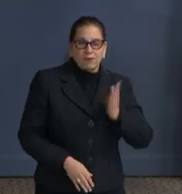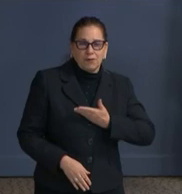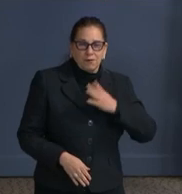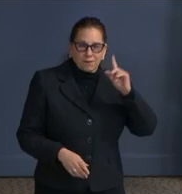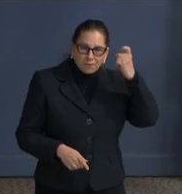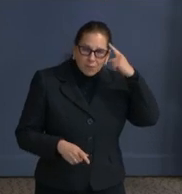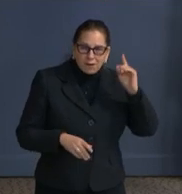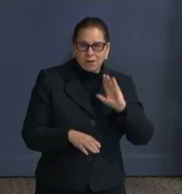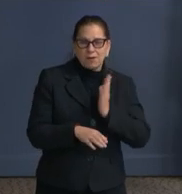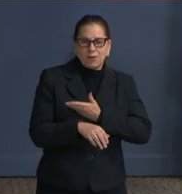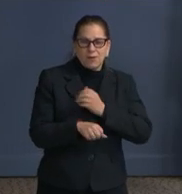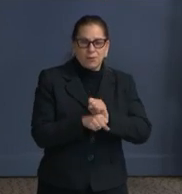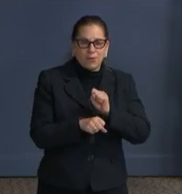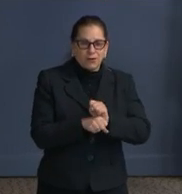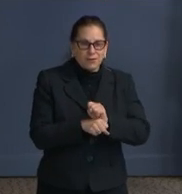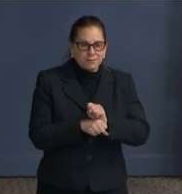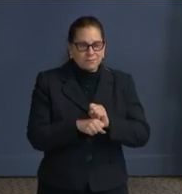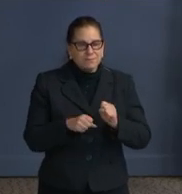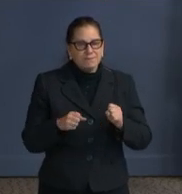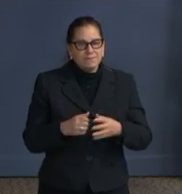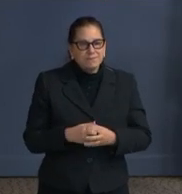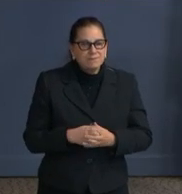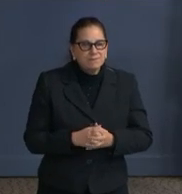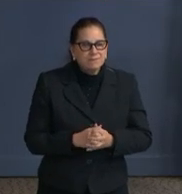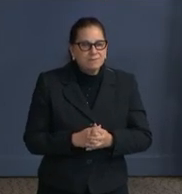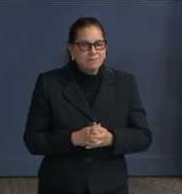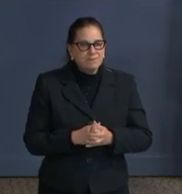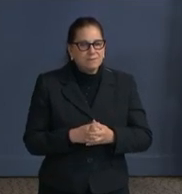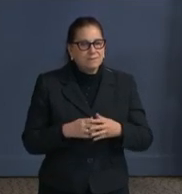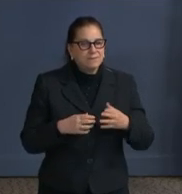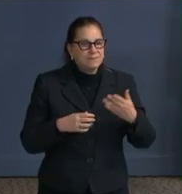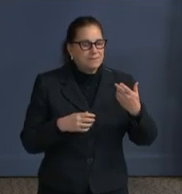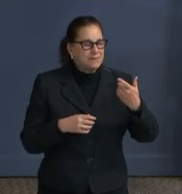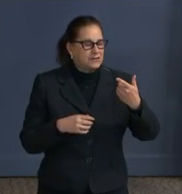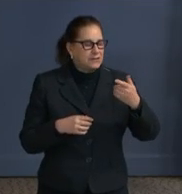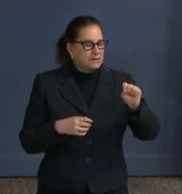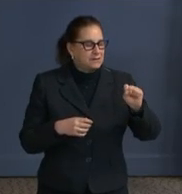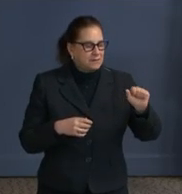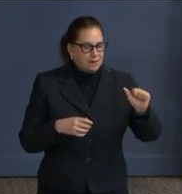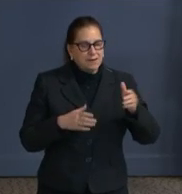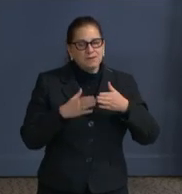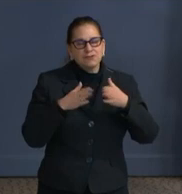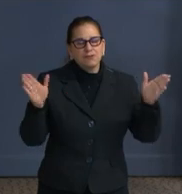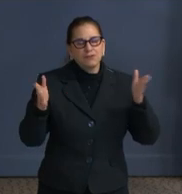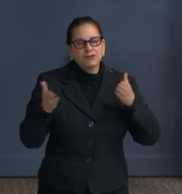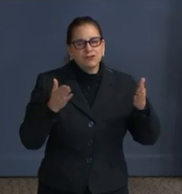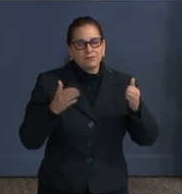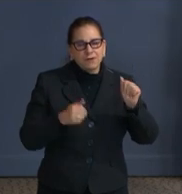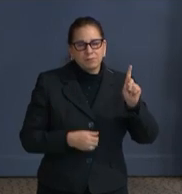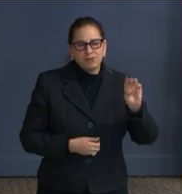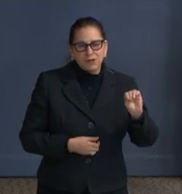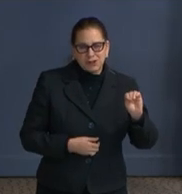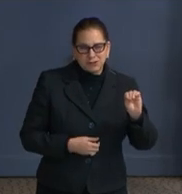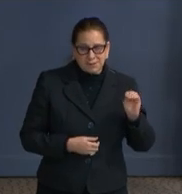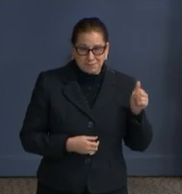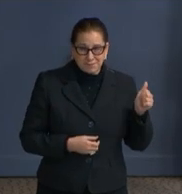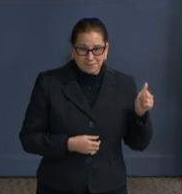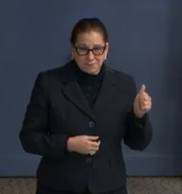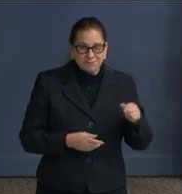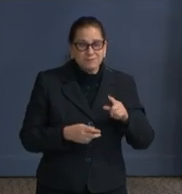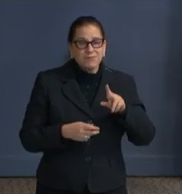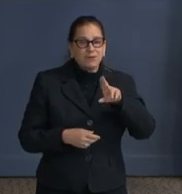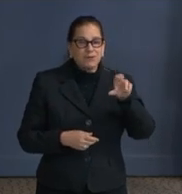general service administration, serving as the senior advisor to the administrator, and at the United States Department of